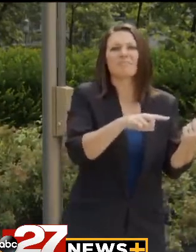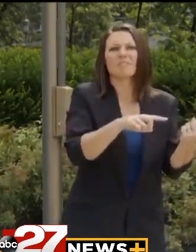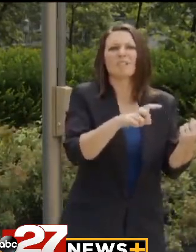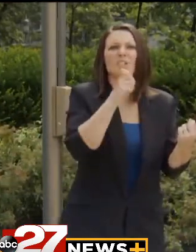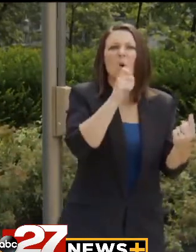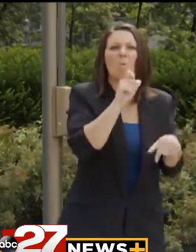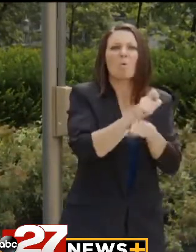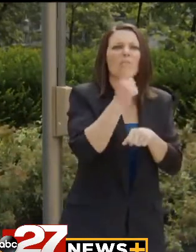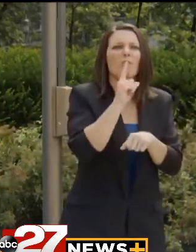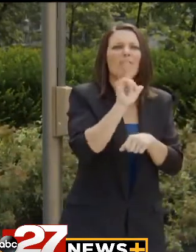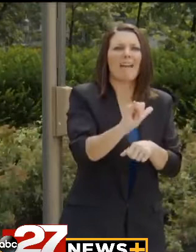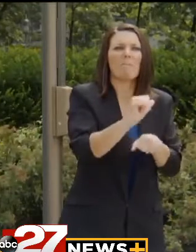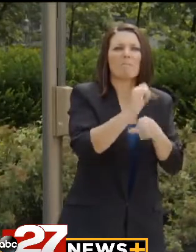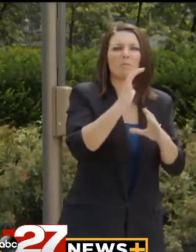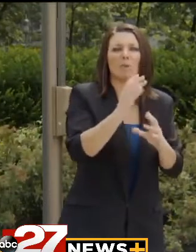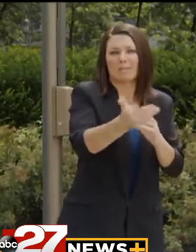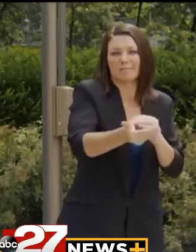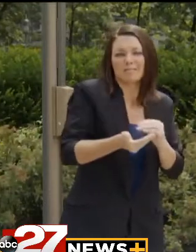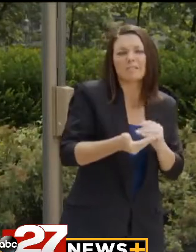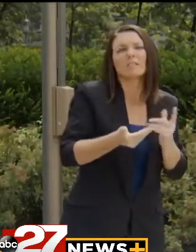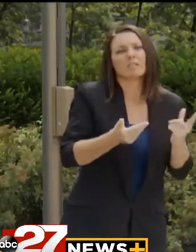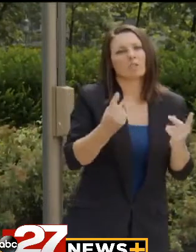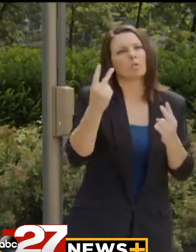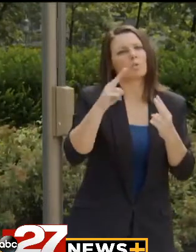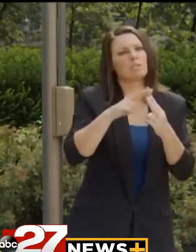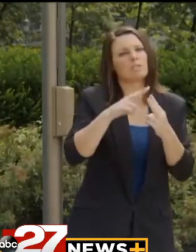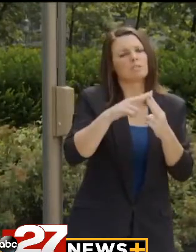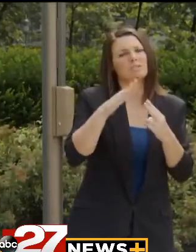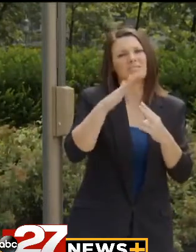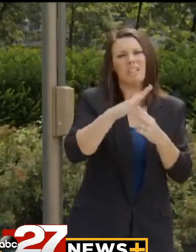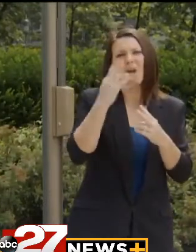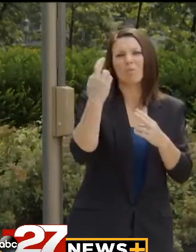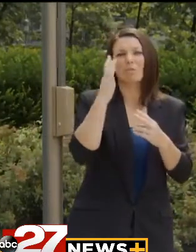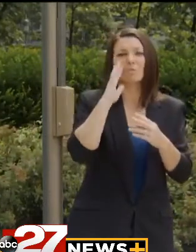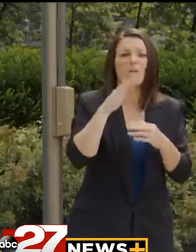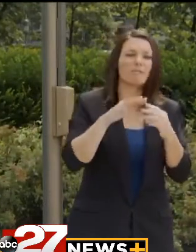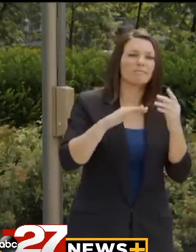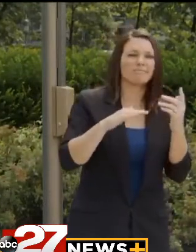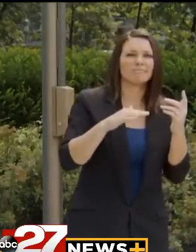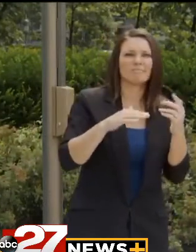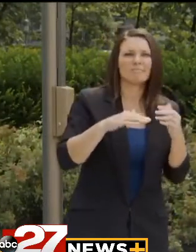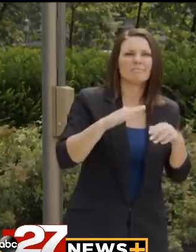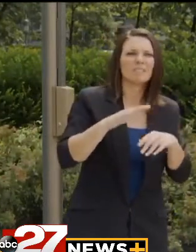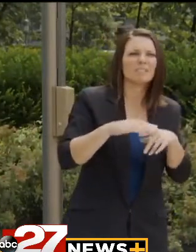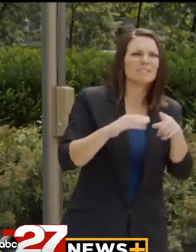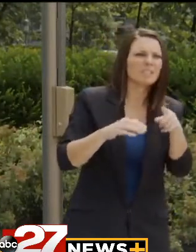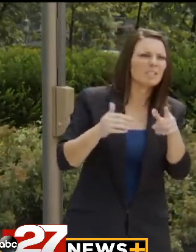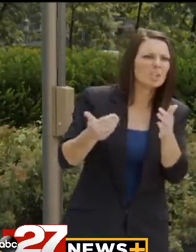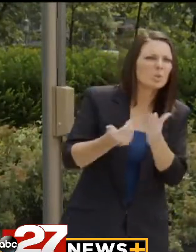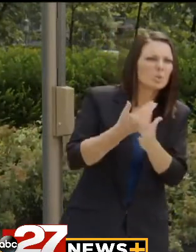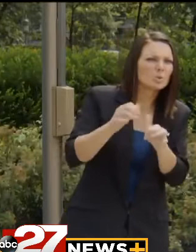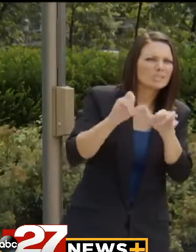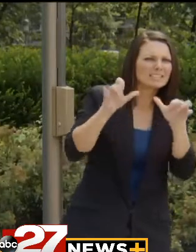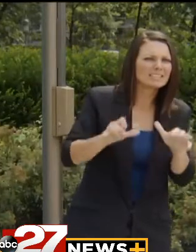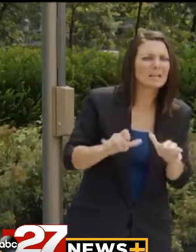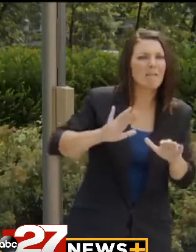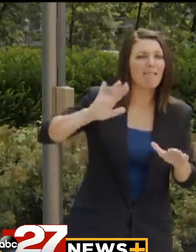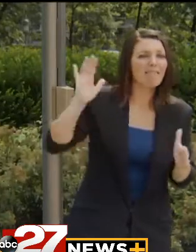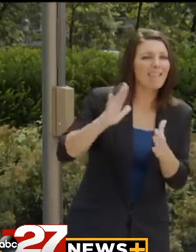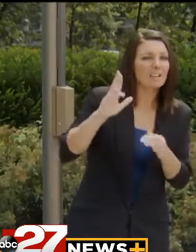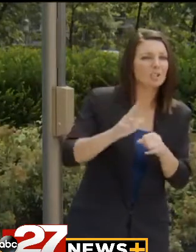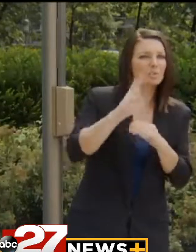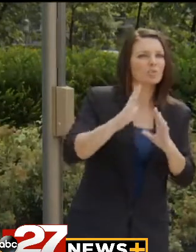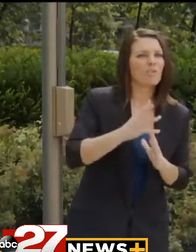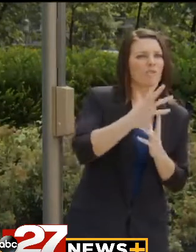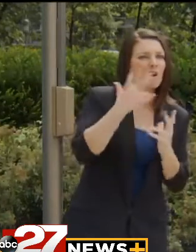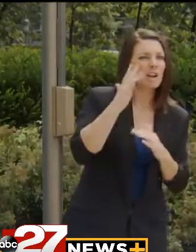longer working for the employer. So those are the two top reasons that typically flag a claim. Is the new system less user-friendly than the old